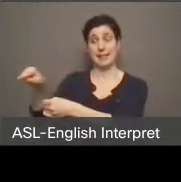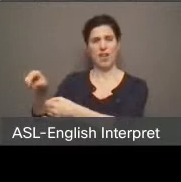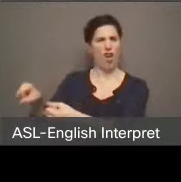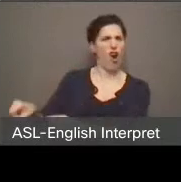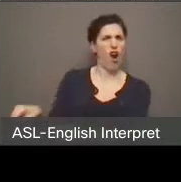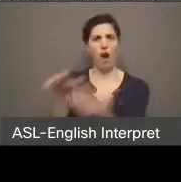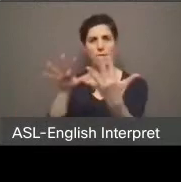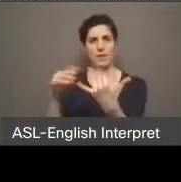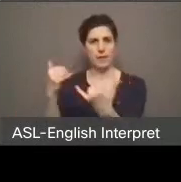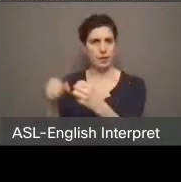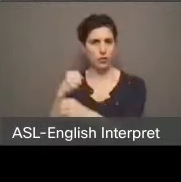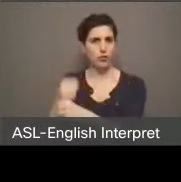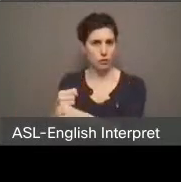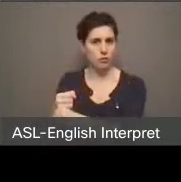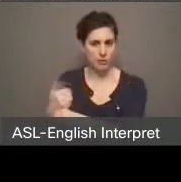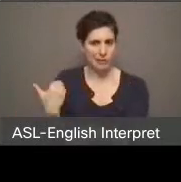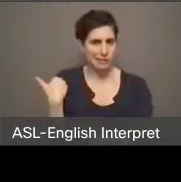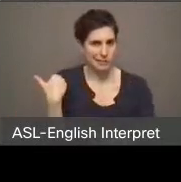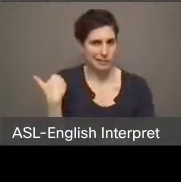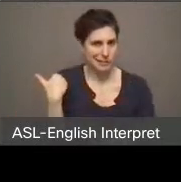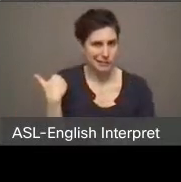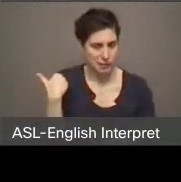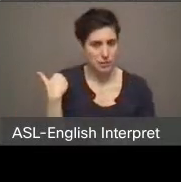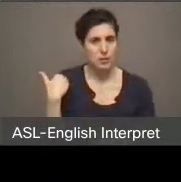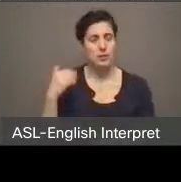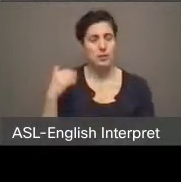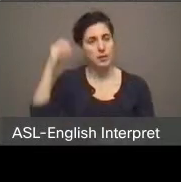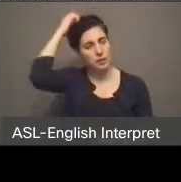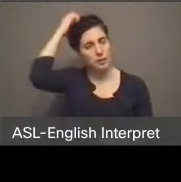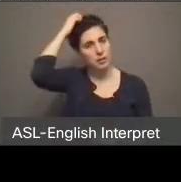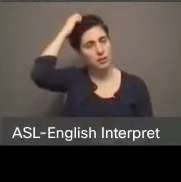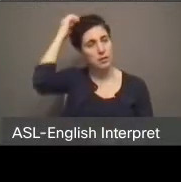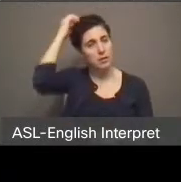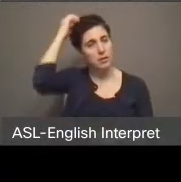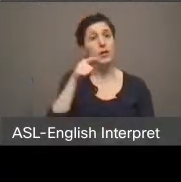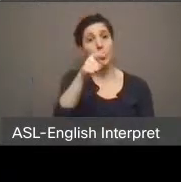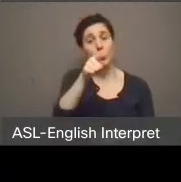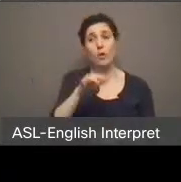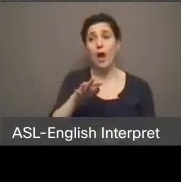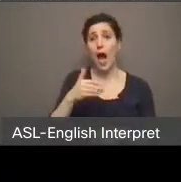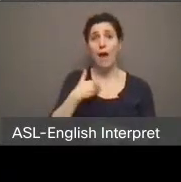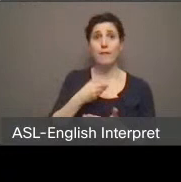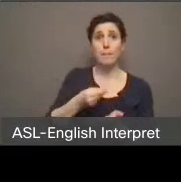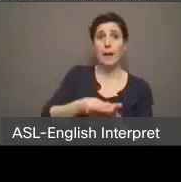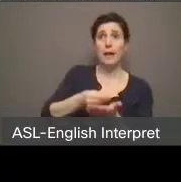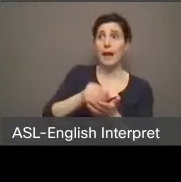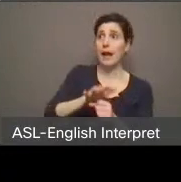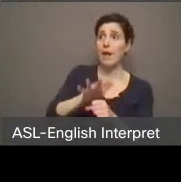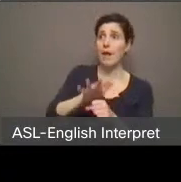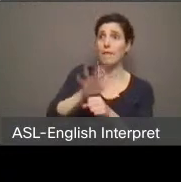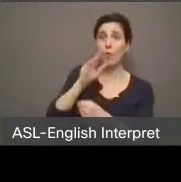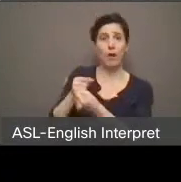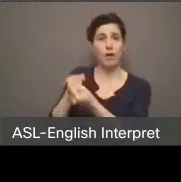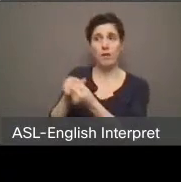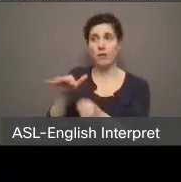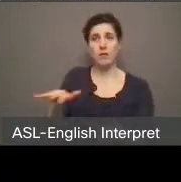disproportionate use of police that the proposed 2022 budget does not do enough to address. To put it bluntly, I don't want the city to pay